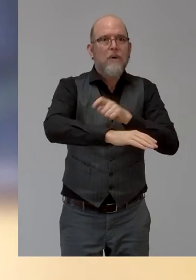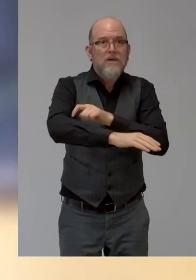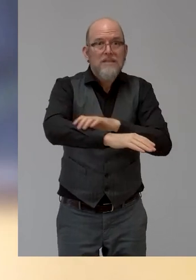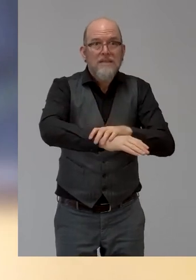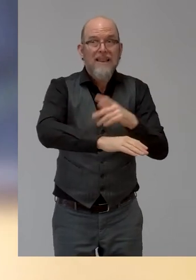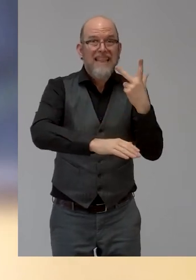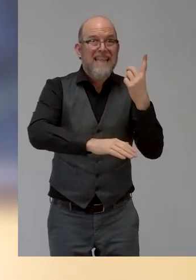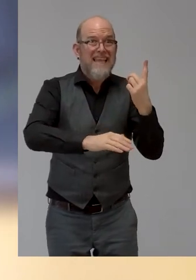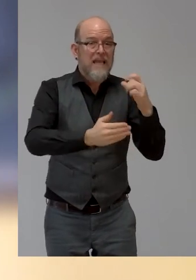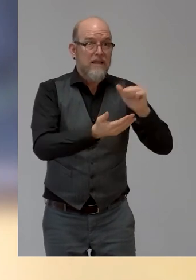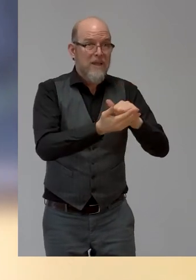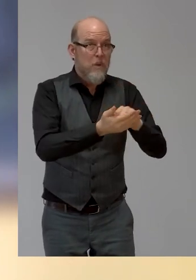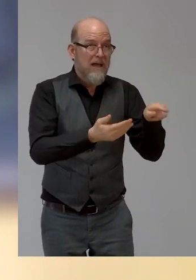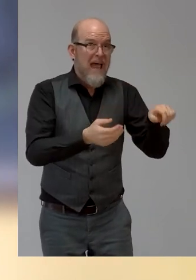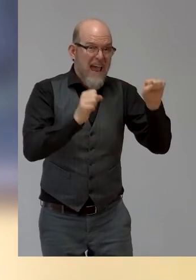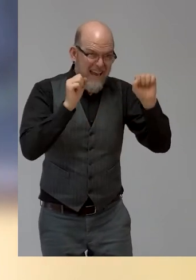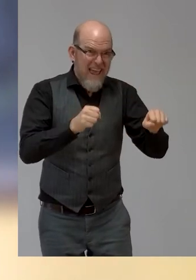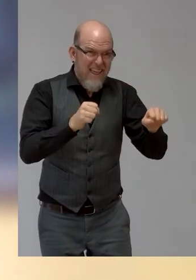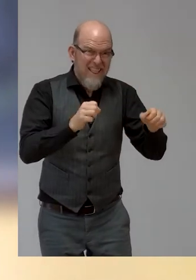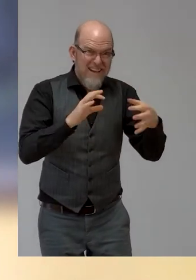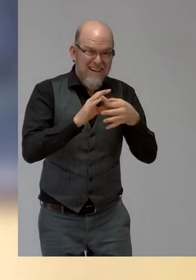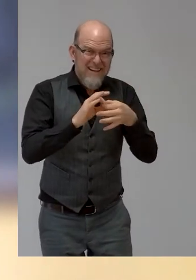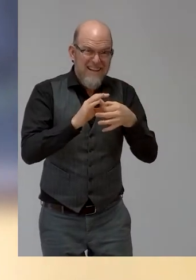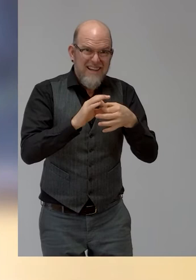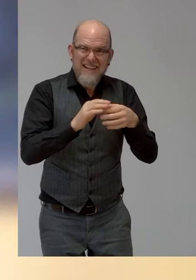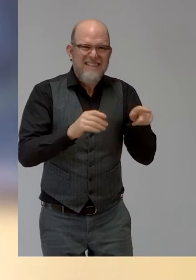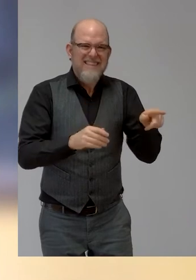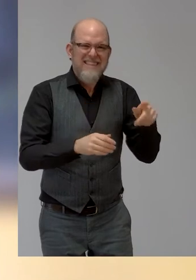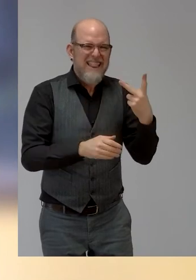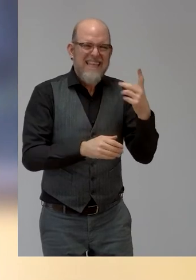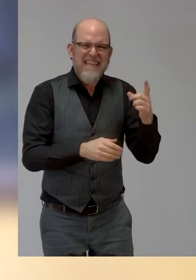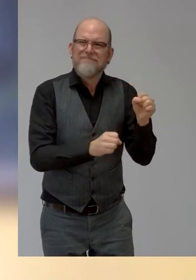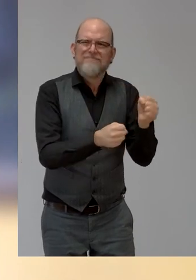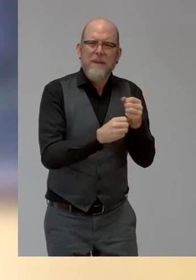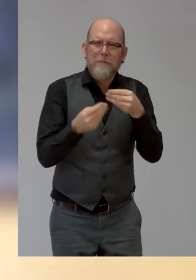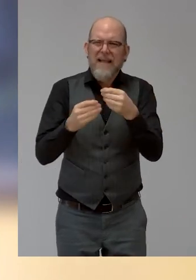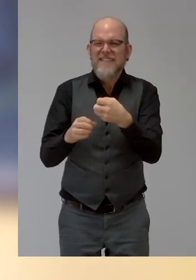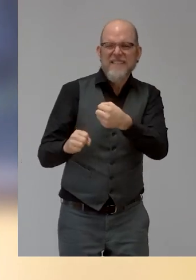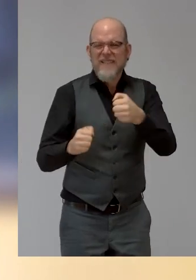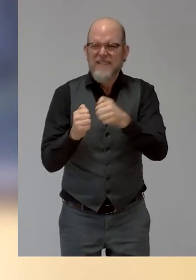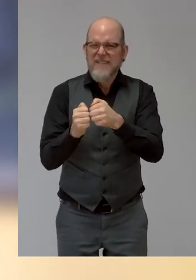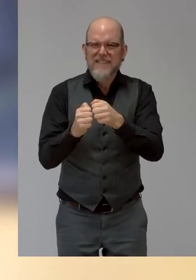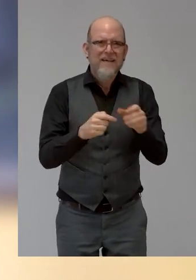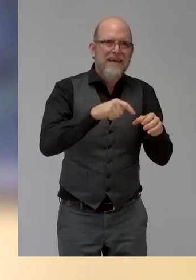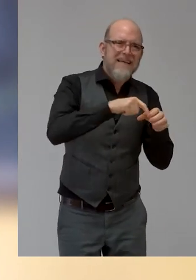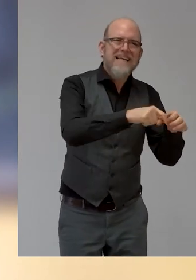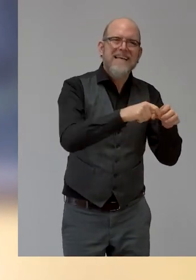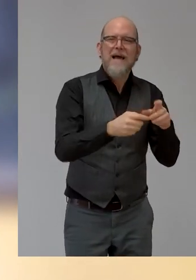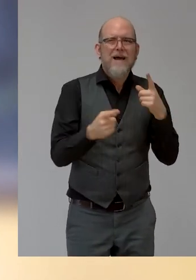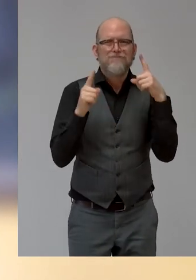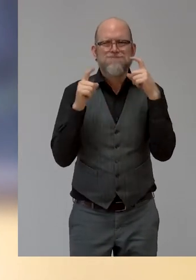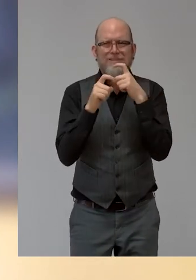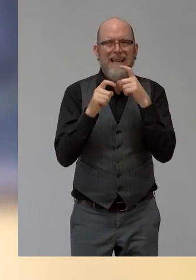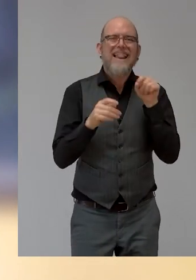bearing. And if we try to use the newer materials, like just mentioned, now it's not just plastics that are being 3D